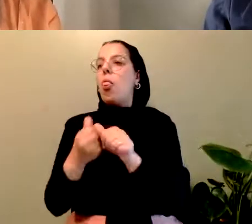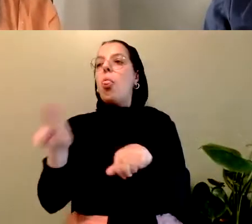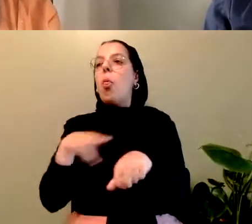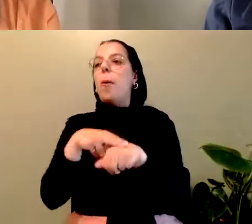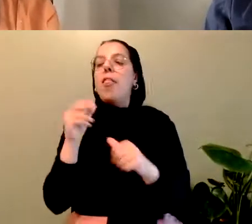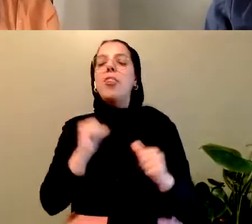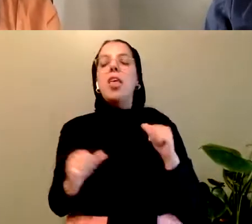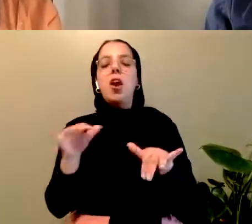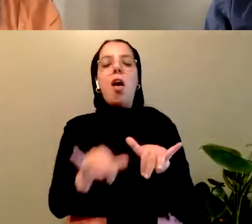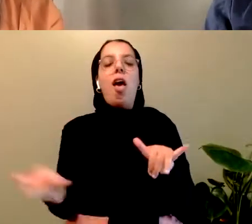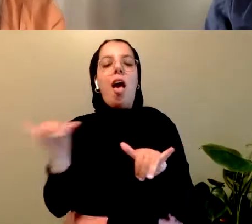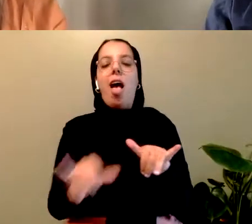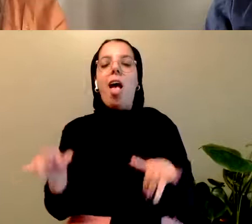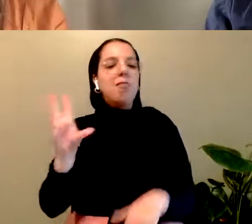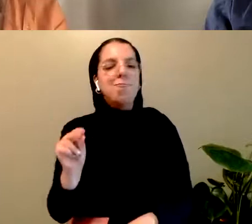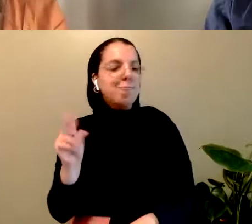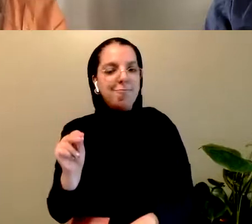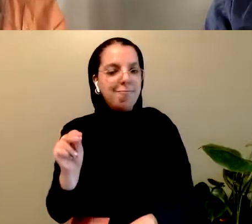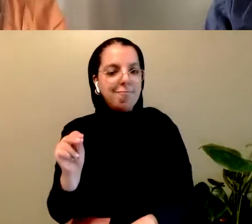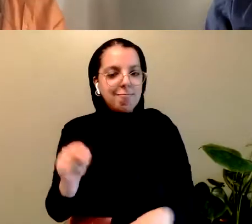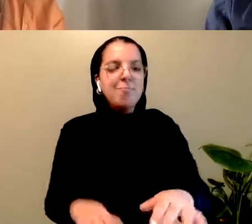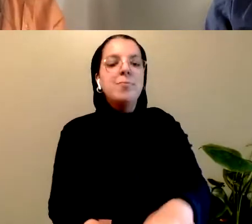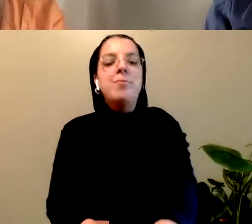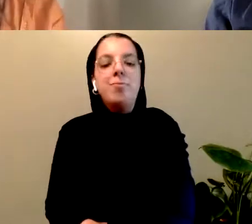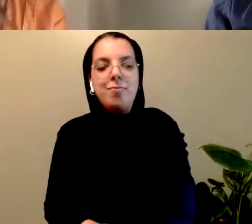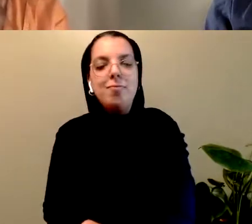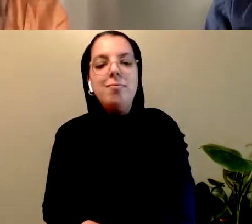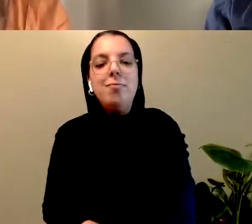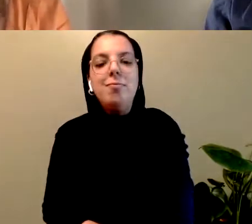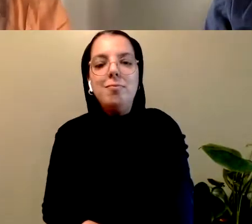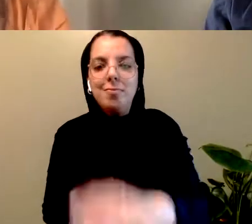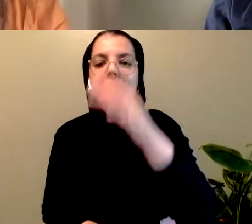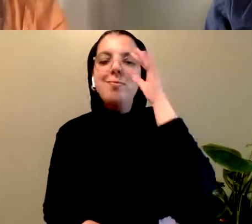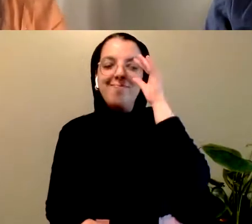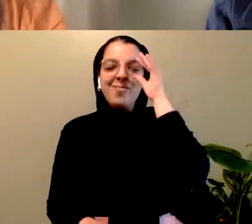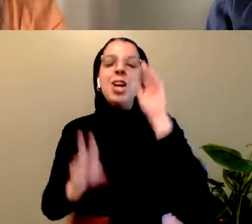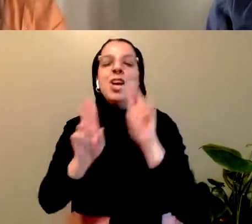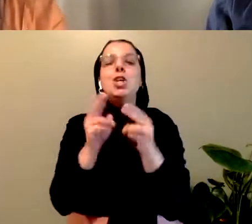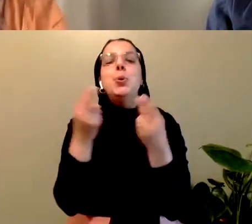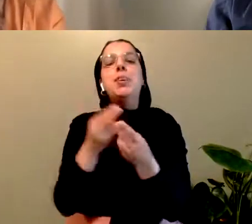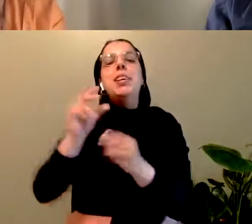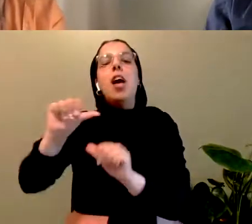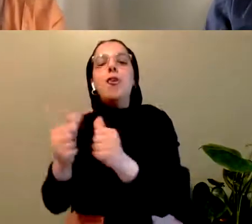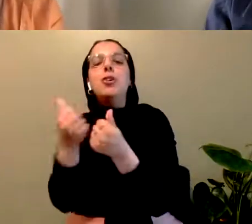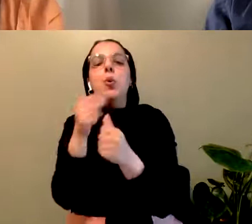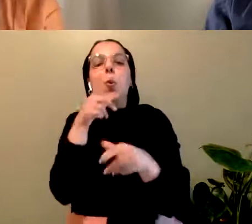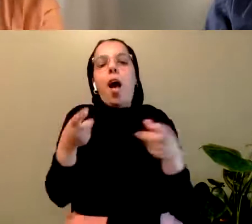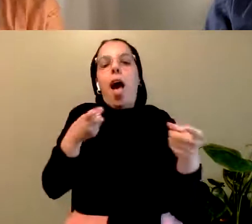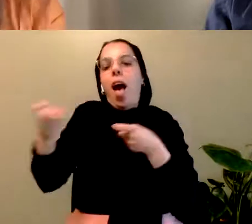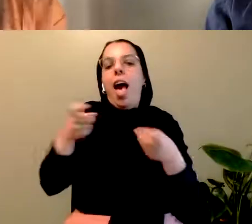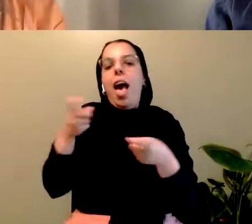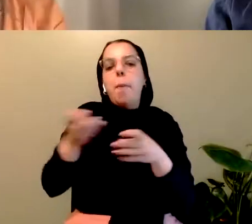unions and associations that steward the professional theatre ecology because they felt abused and infringed upon by the way the system of